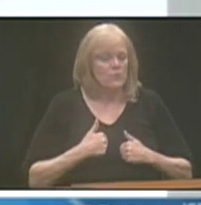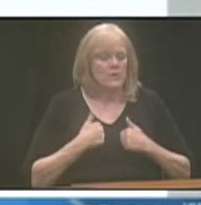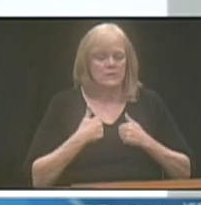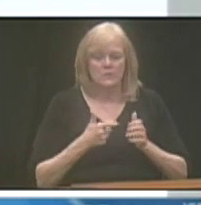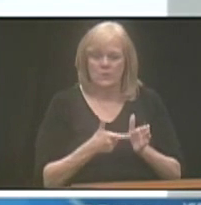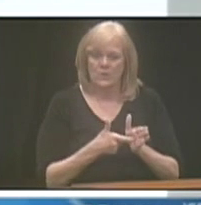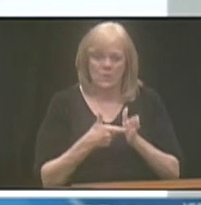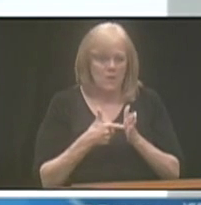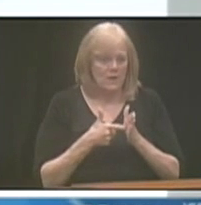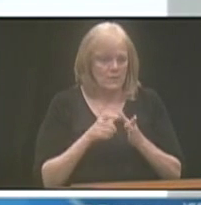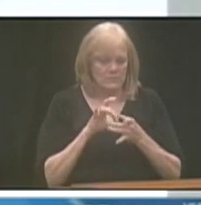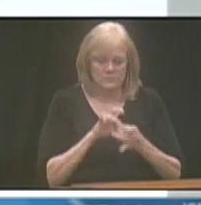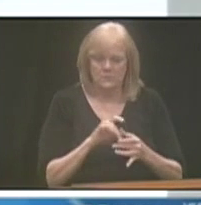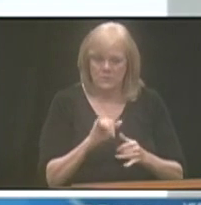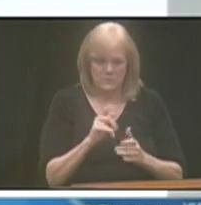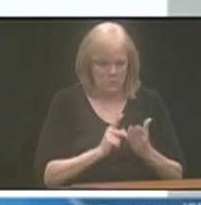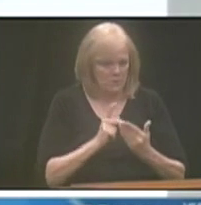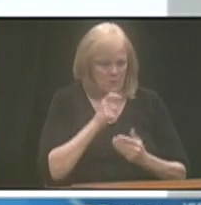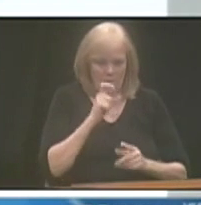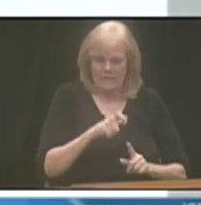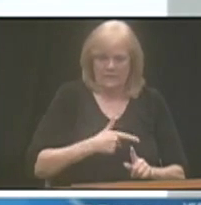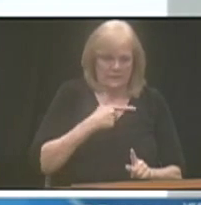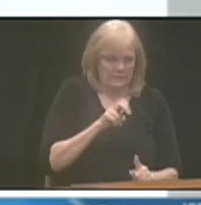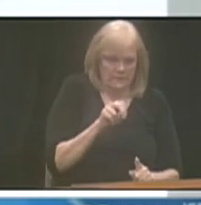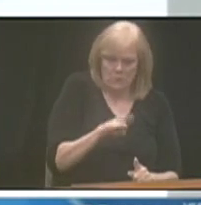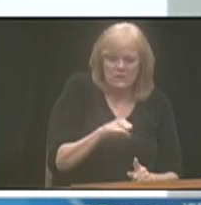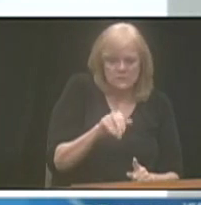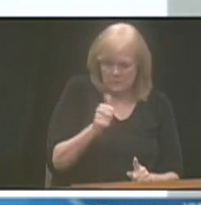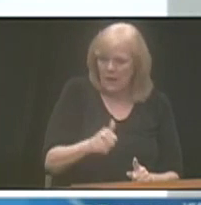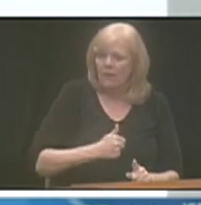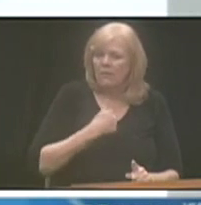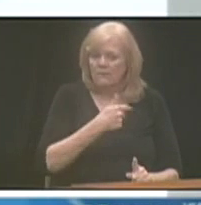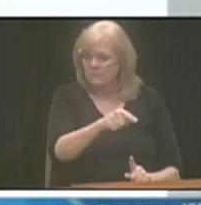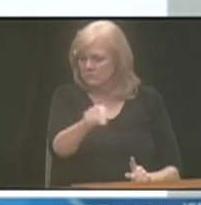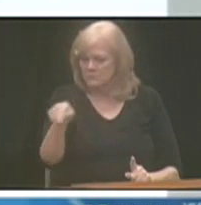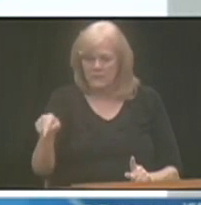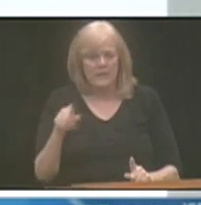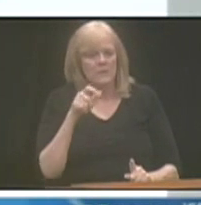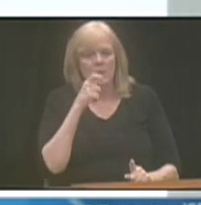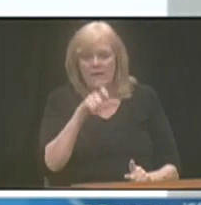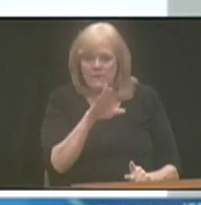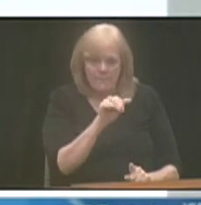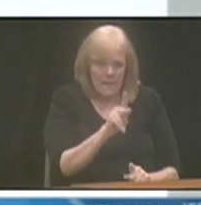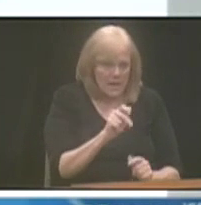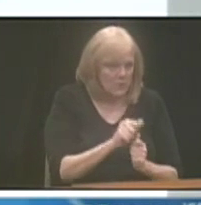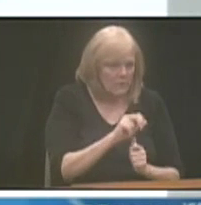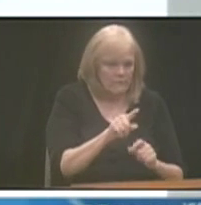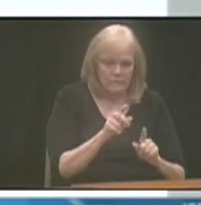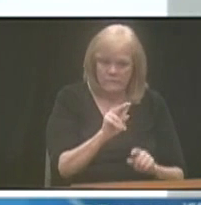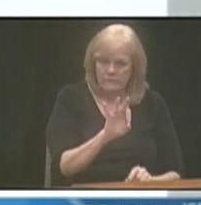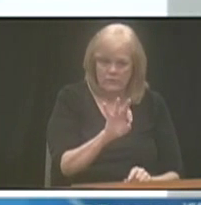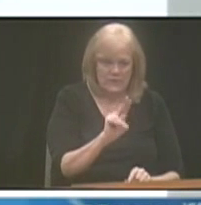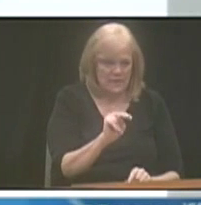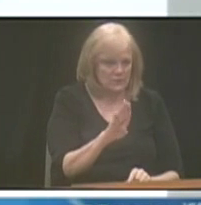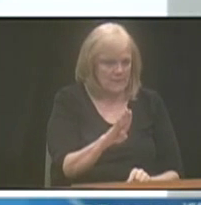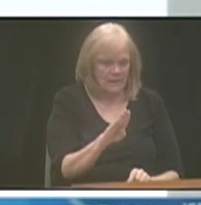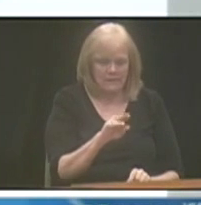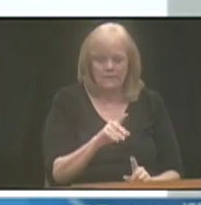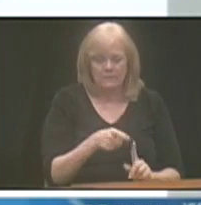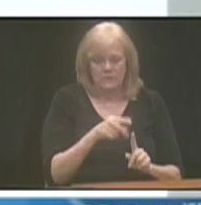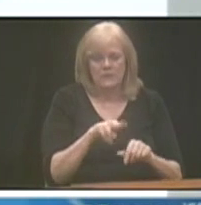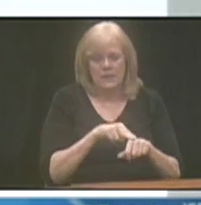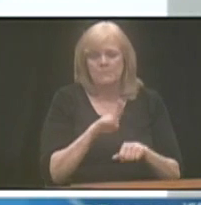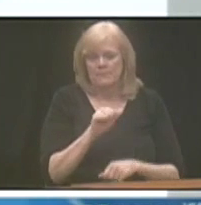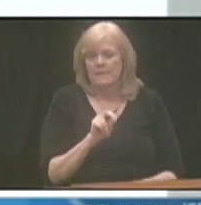requirement tied to these programs. The other thing I would note is that you do not have to bank with First National in order to fully access these programs.